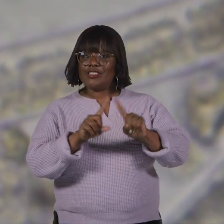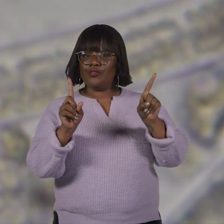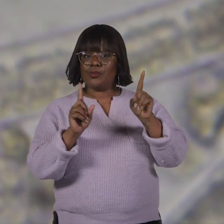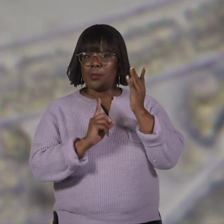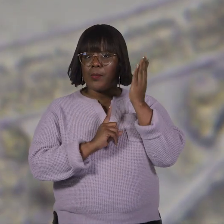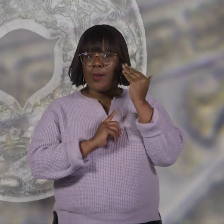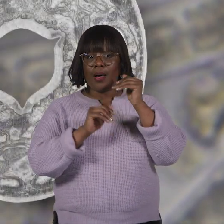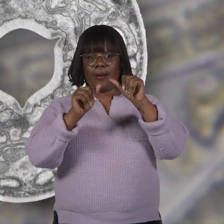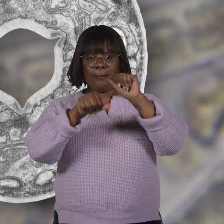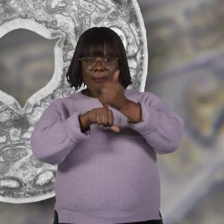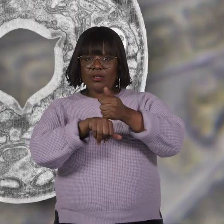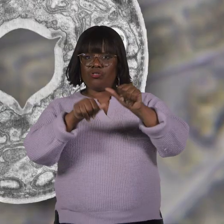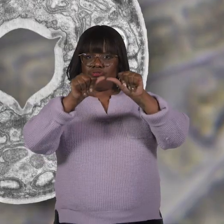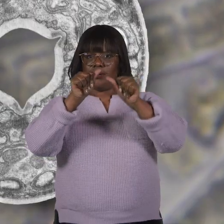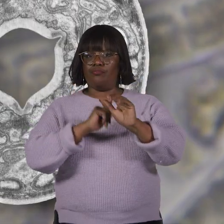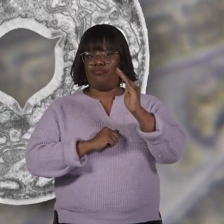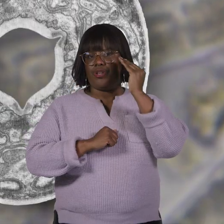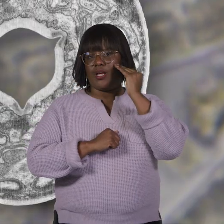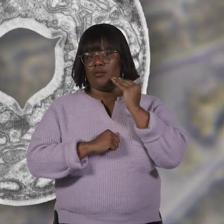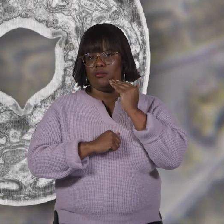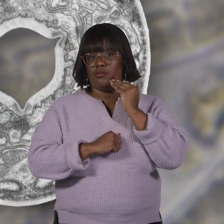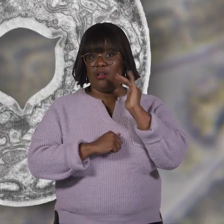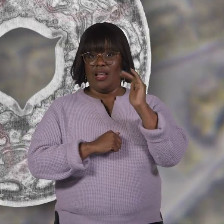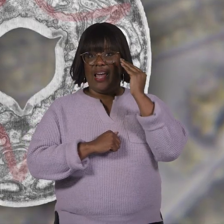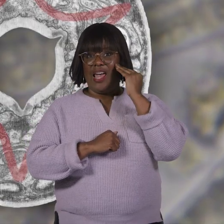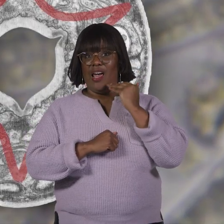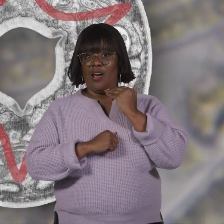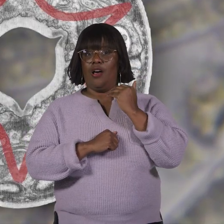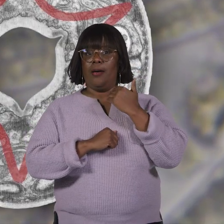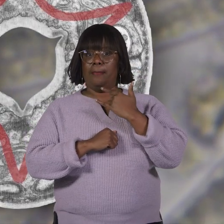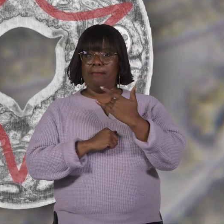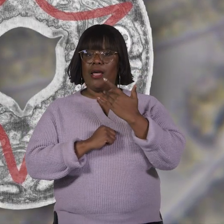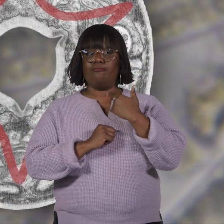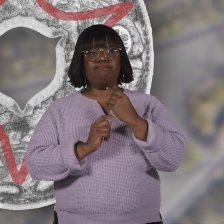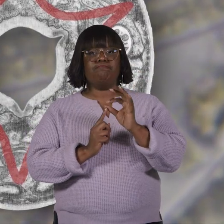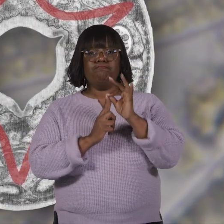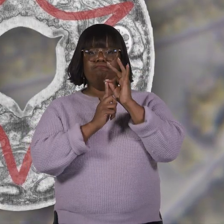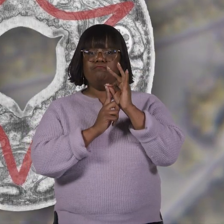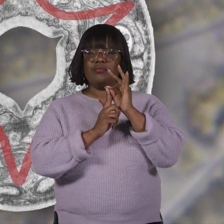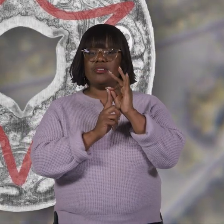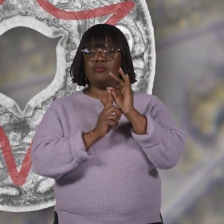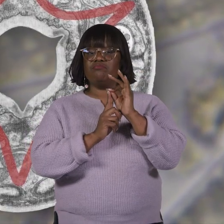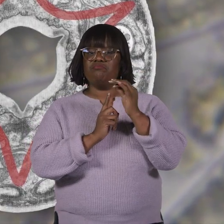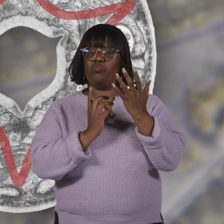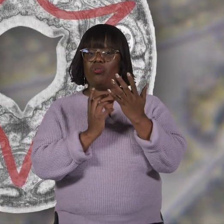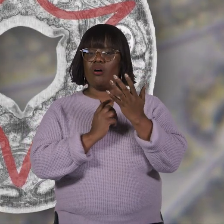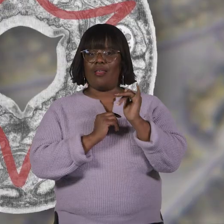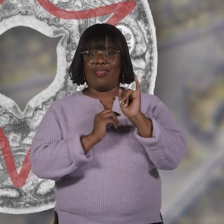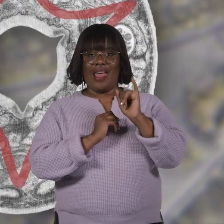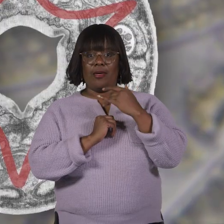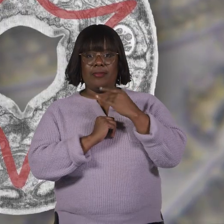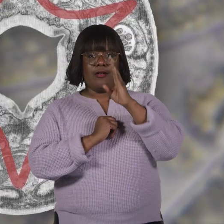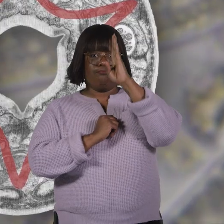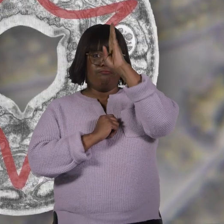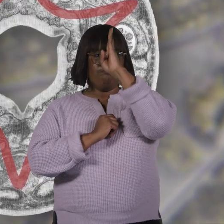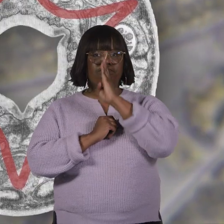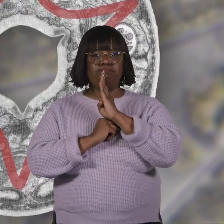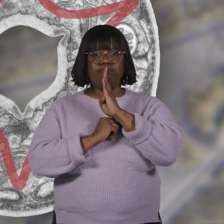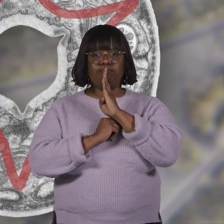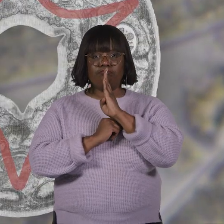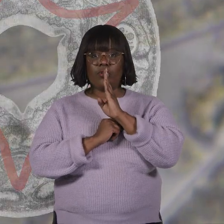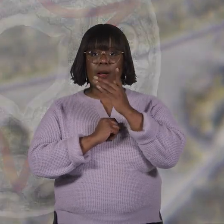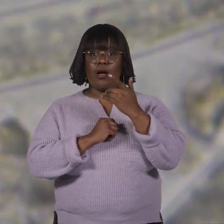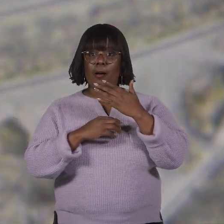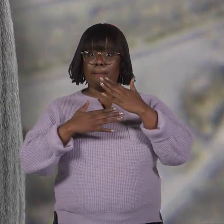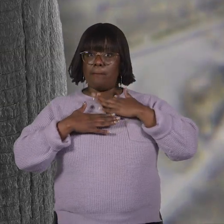distinct because of the shape of their head. The head has a radial symmetry, which means it is fixed around a central point.